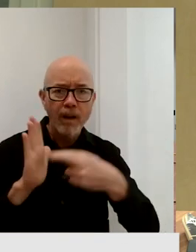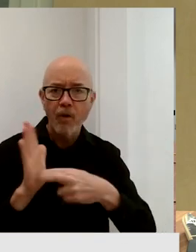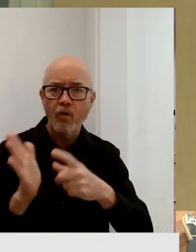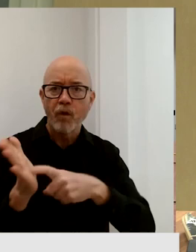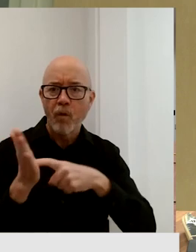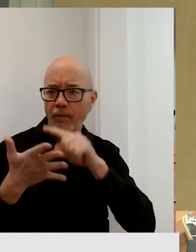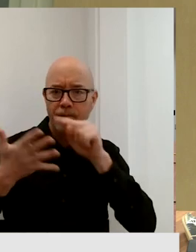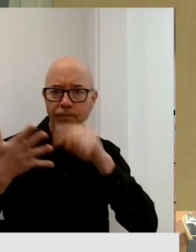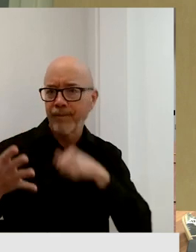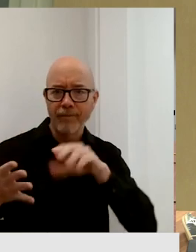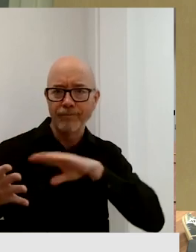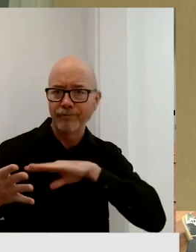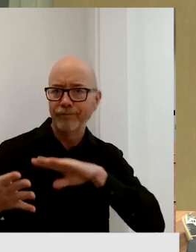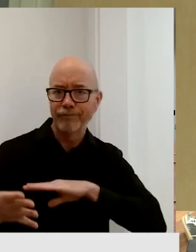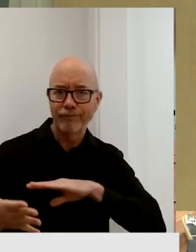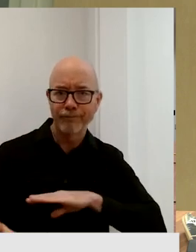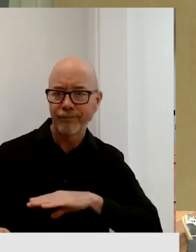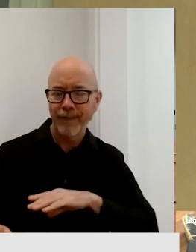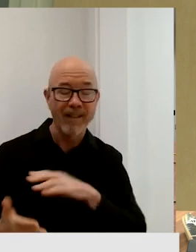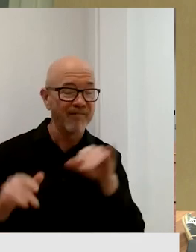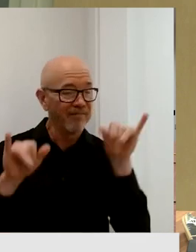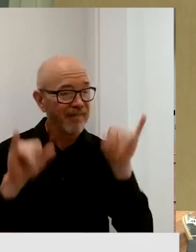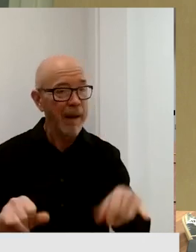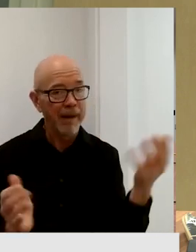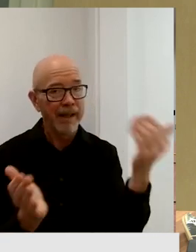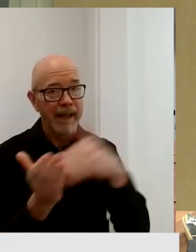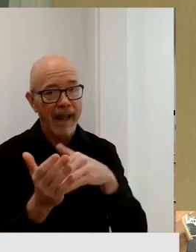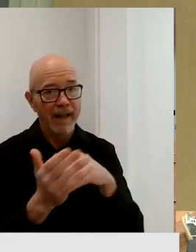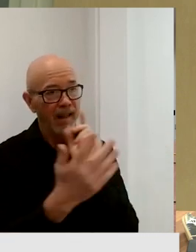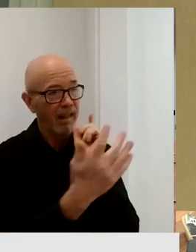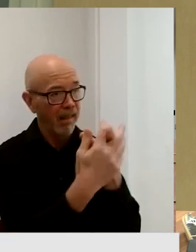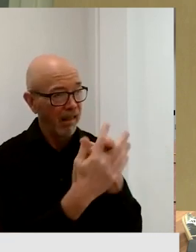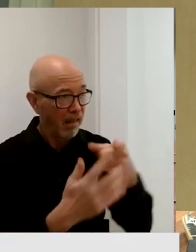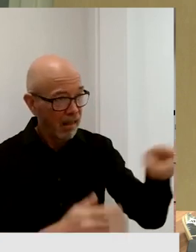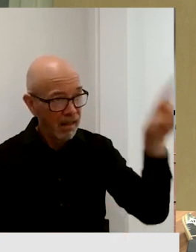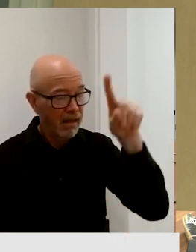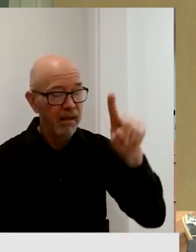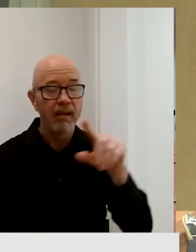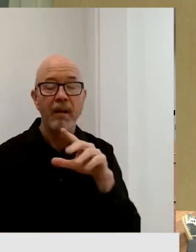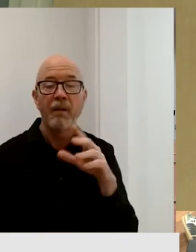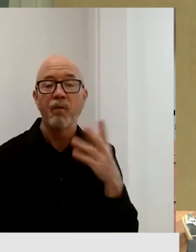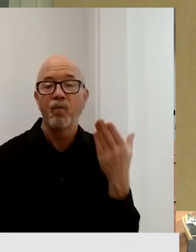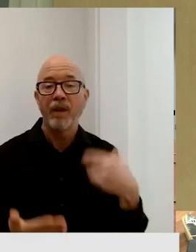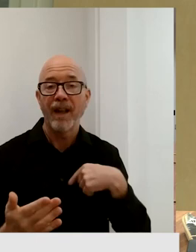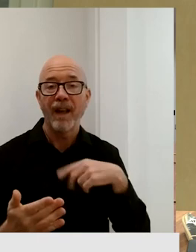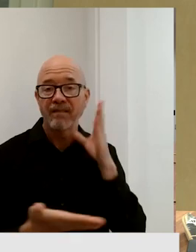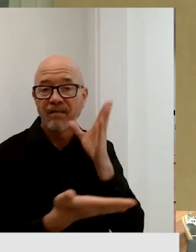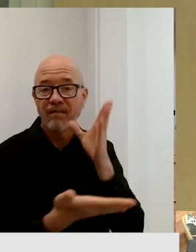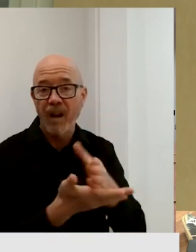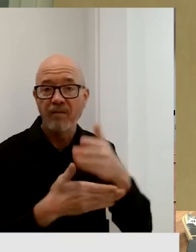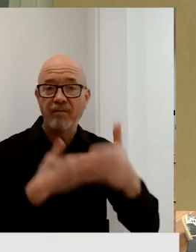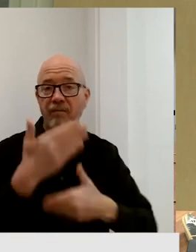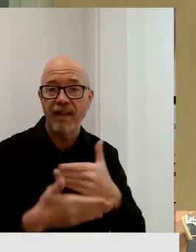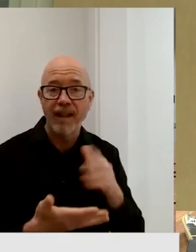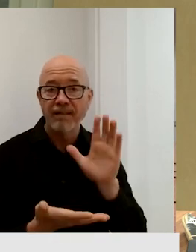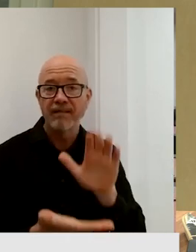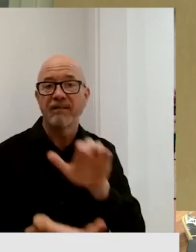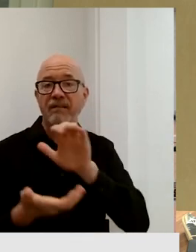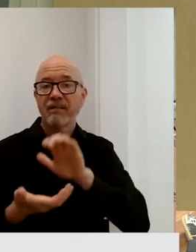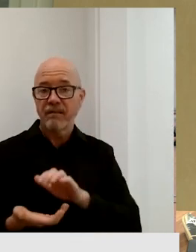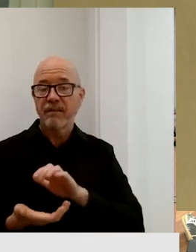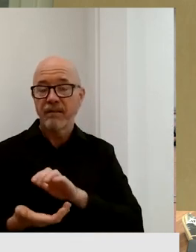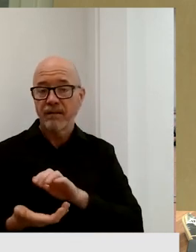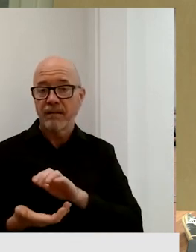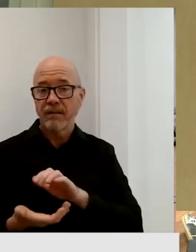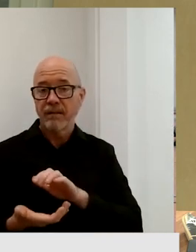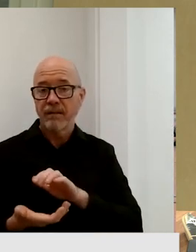similarly this time. And we can cut bait for 100,000 have 300,000 to find another contractor. No.